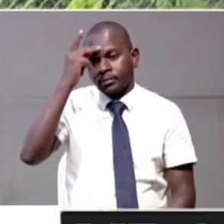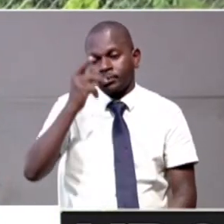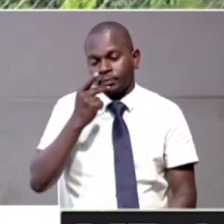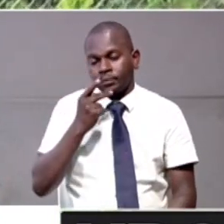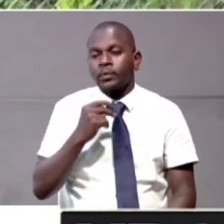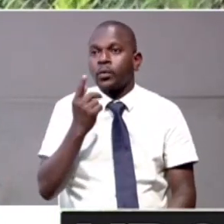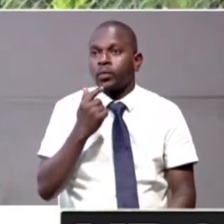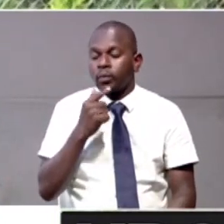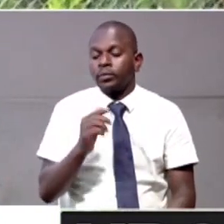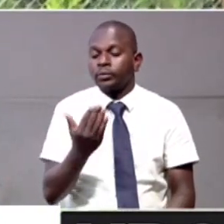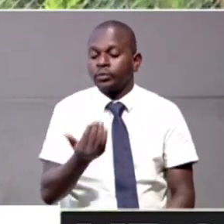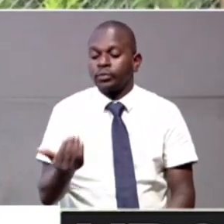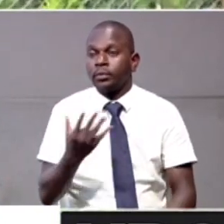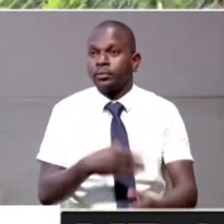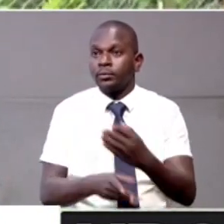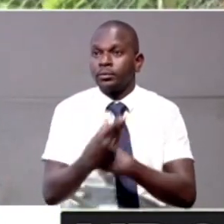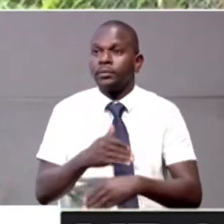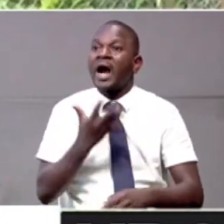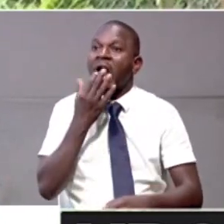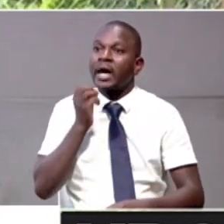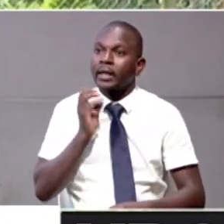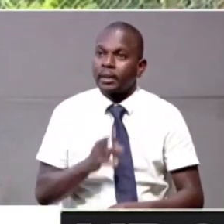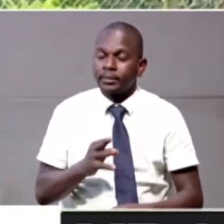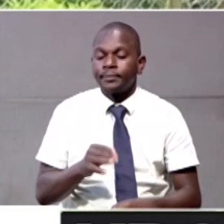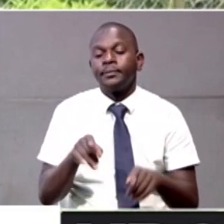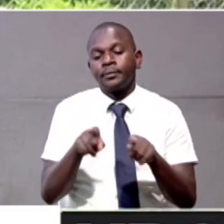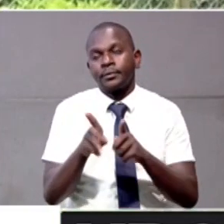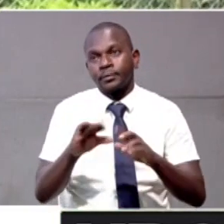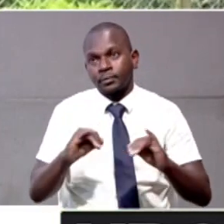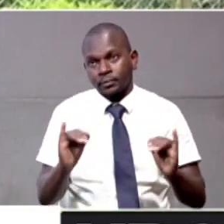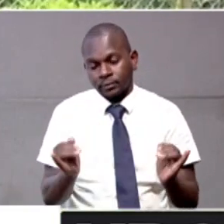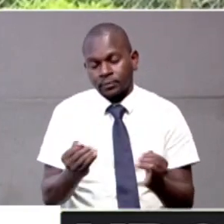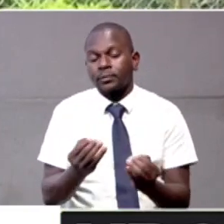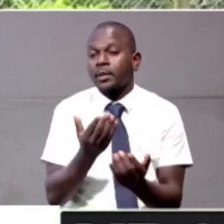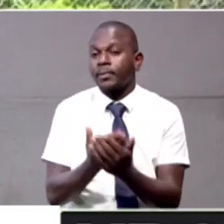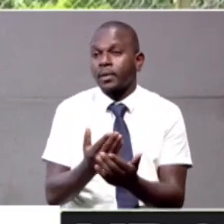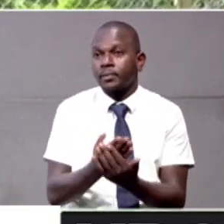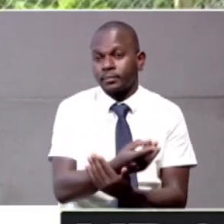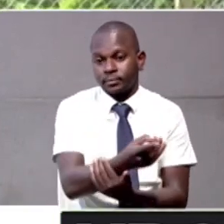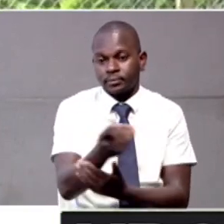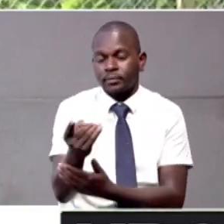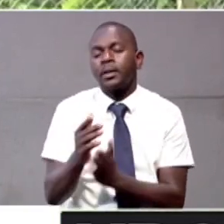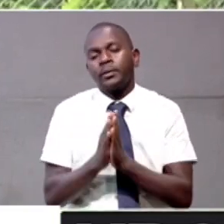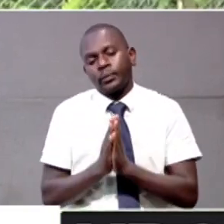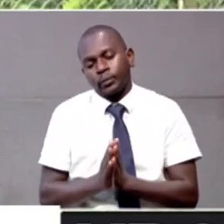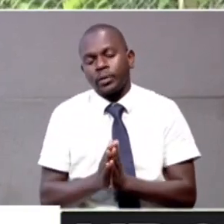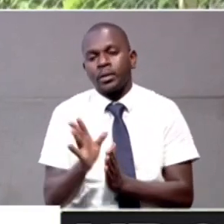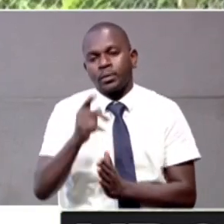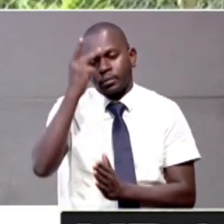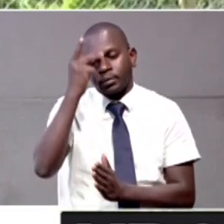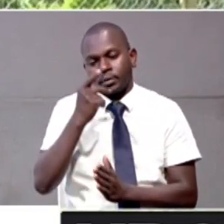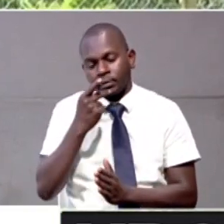children with disabilities are a curse, we also try, we call upon you, dear parents, to